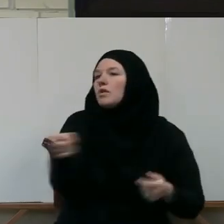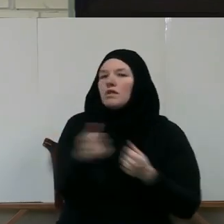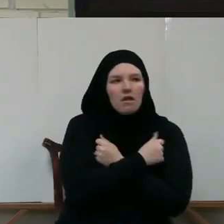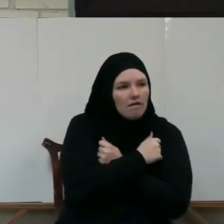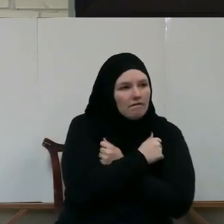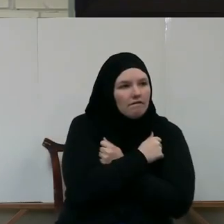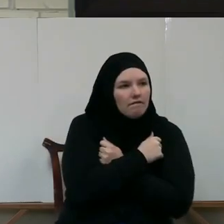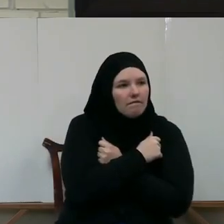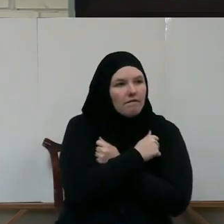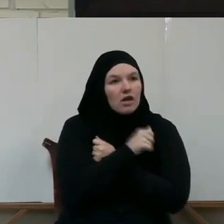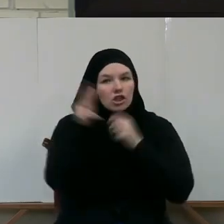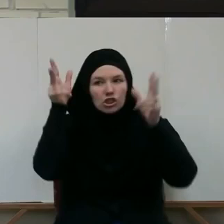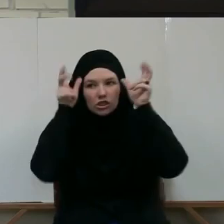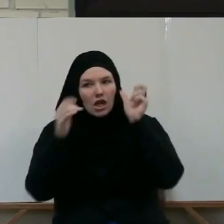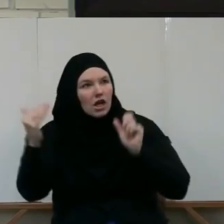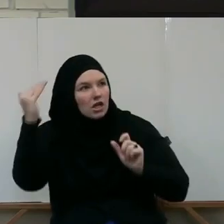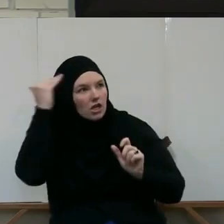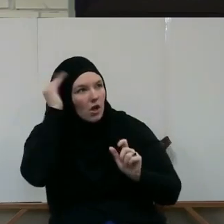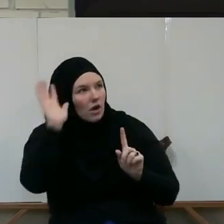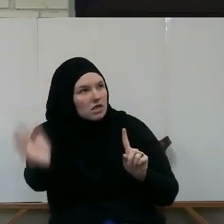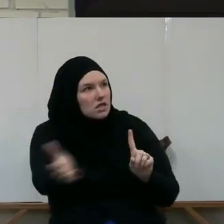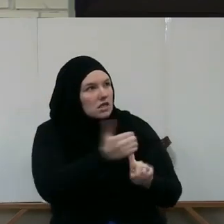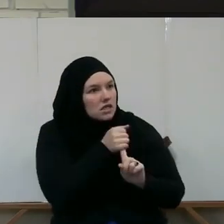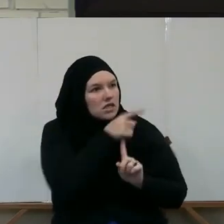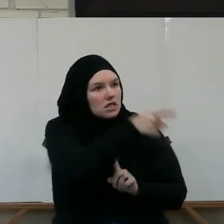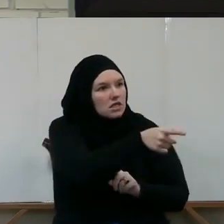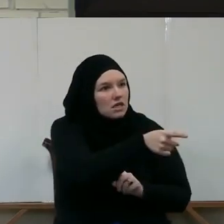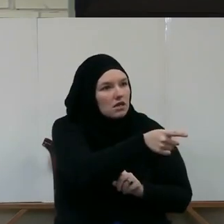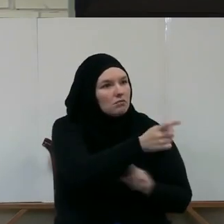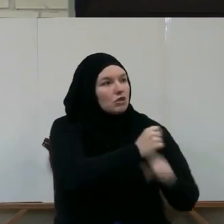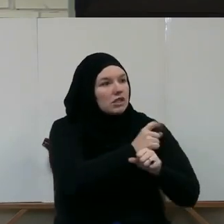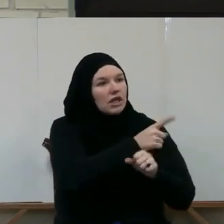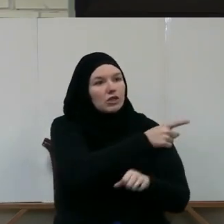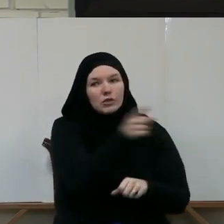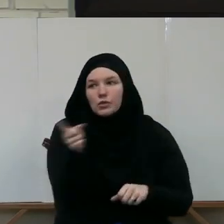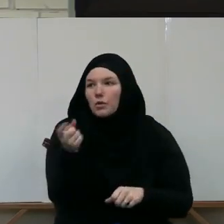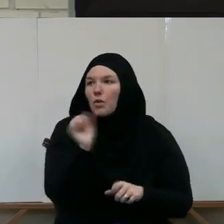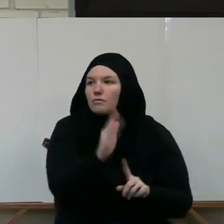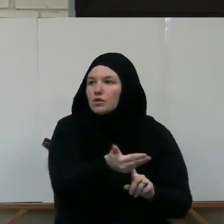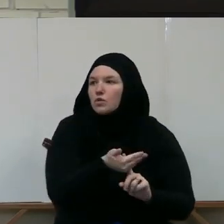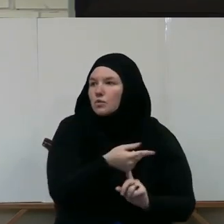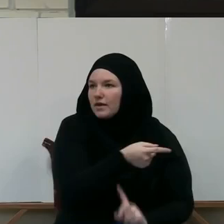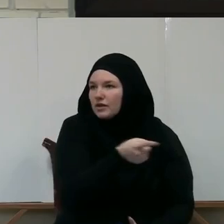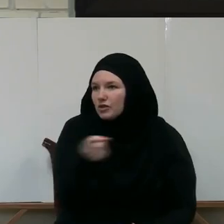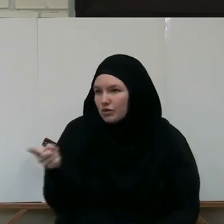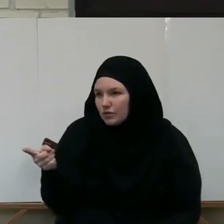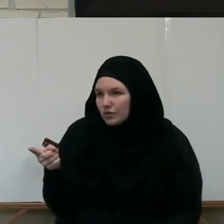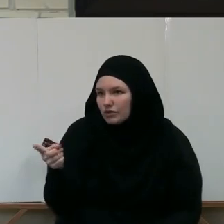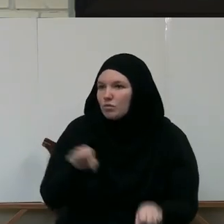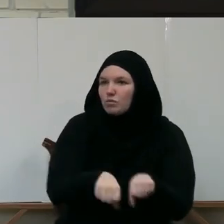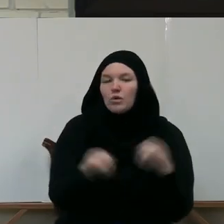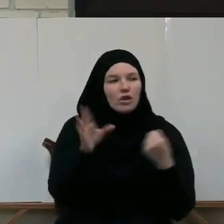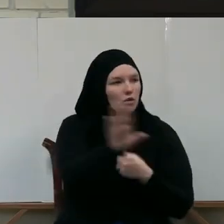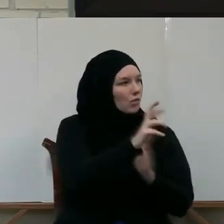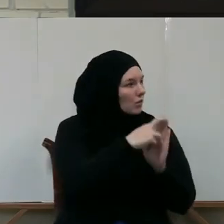is what he latches to to tempt you or to persuade you to violate your own ethics. Okay?